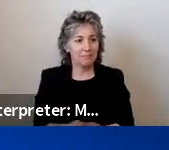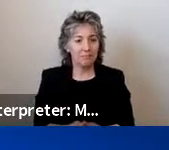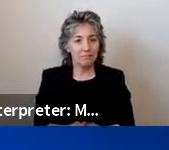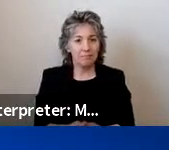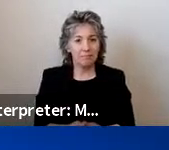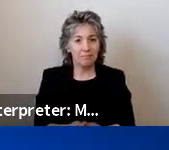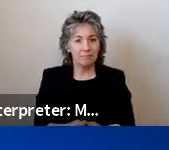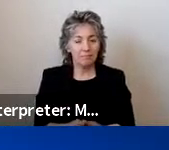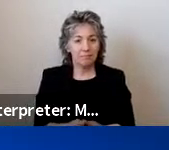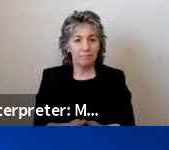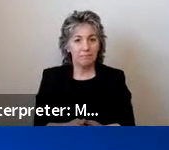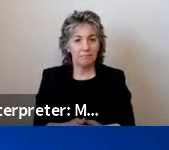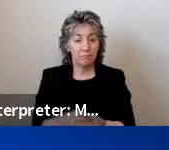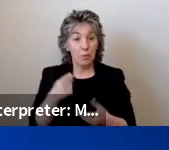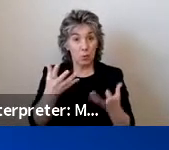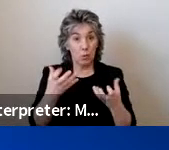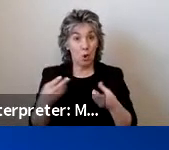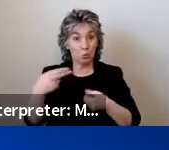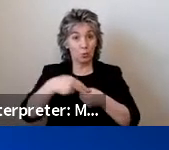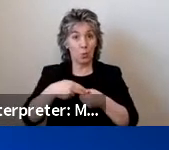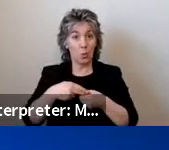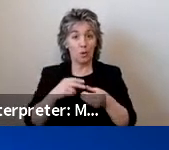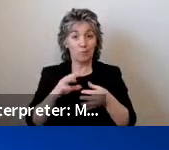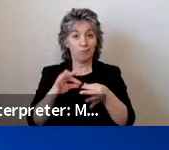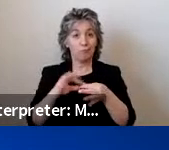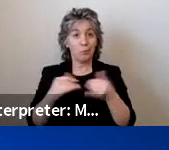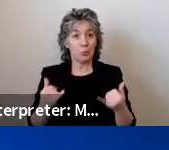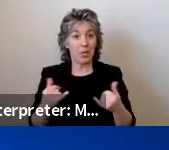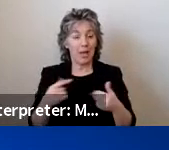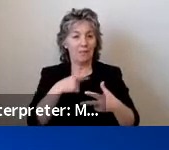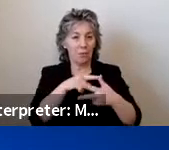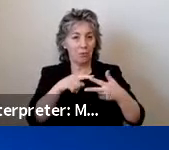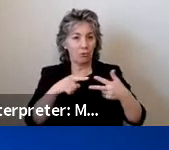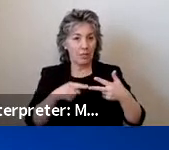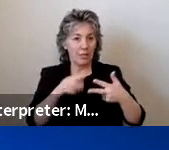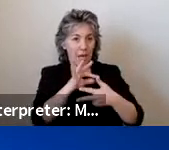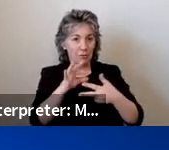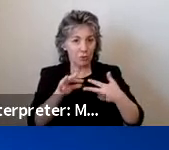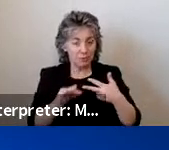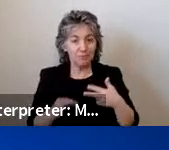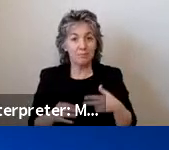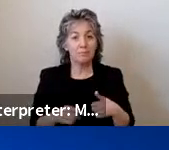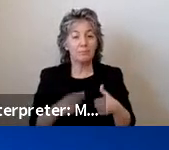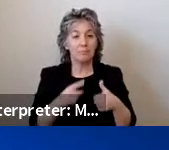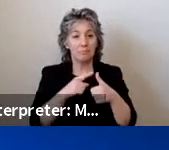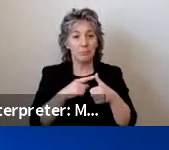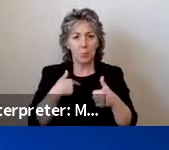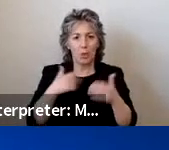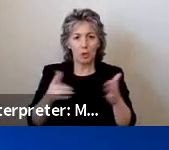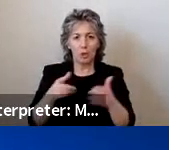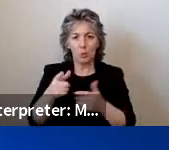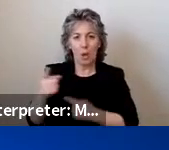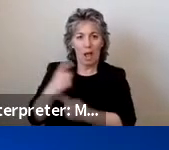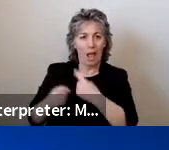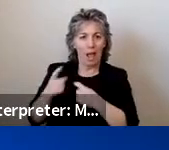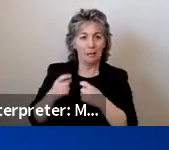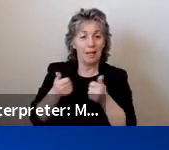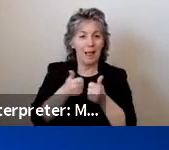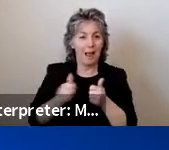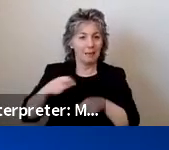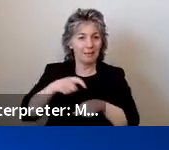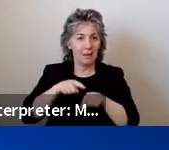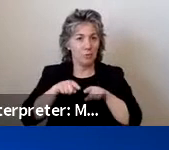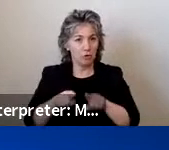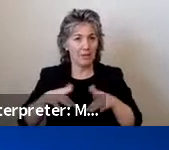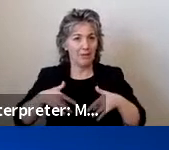There are three ways you can participate in today's event. First, we encourage you to ask our presenters questions at any time during the event.